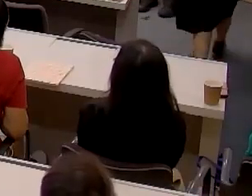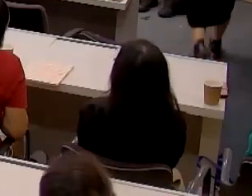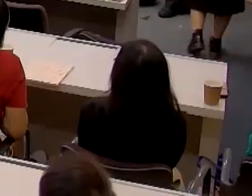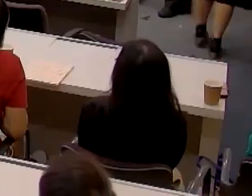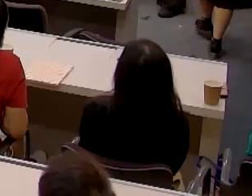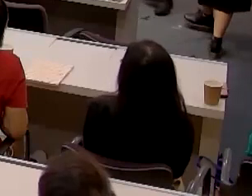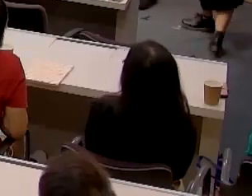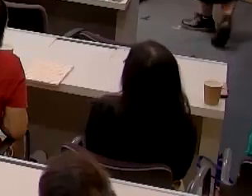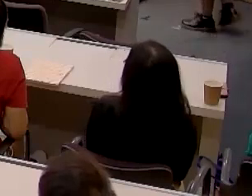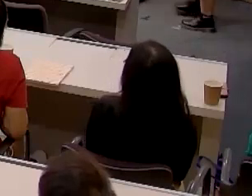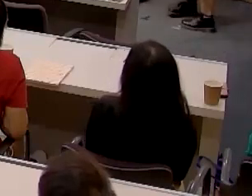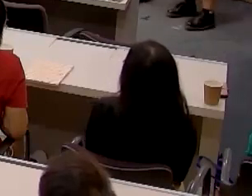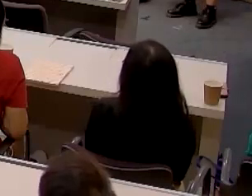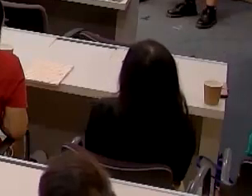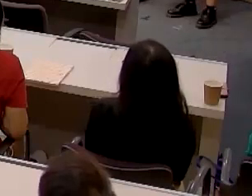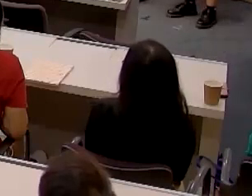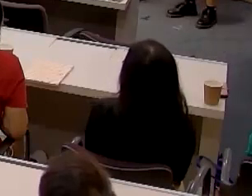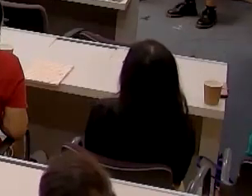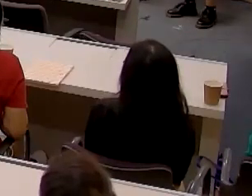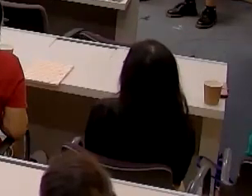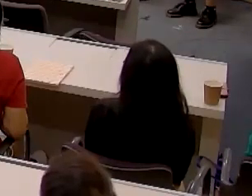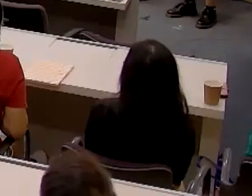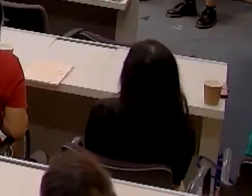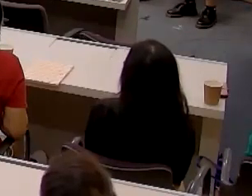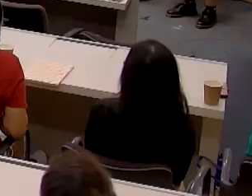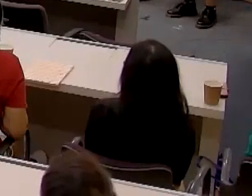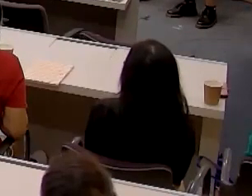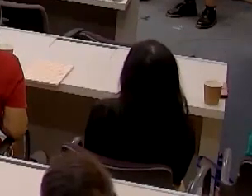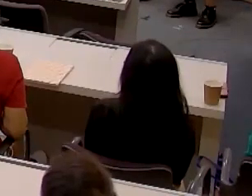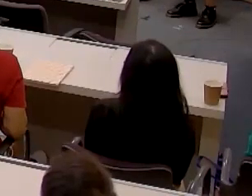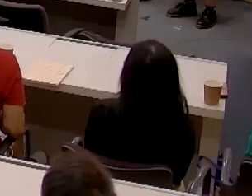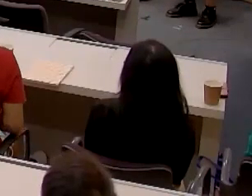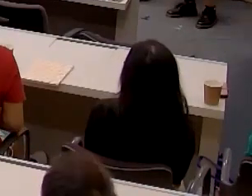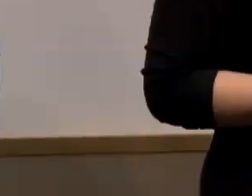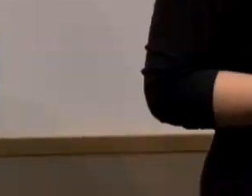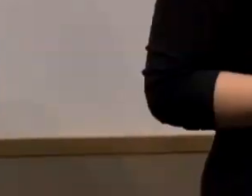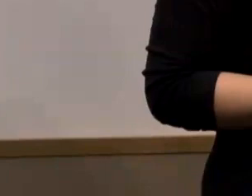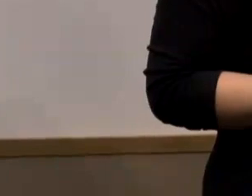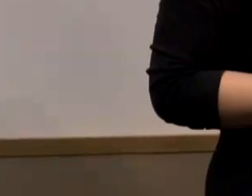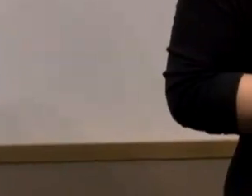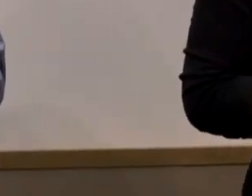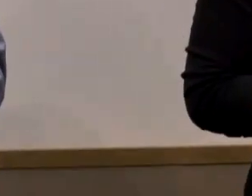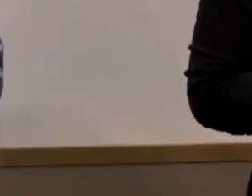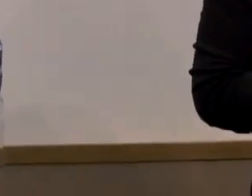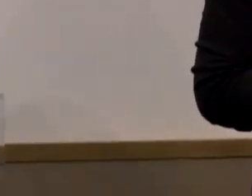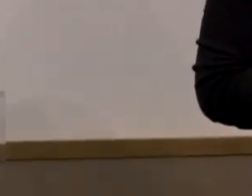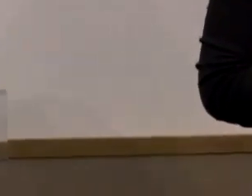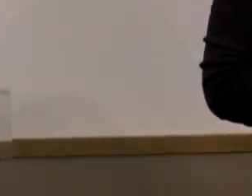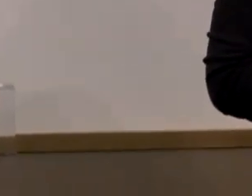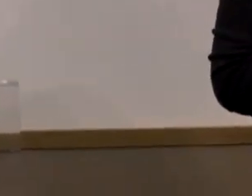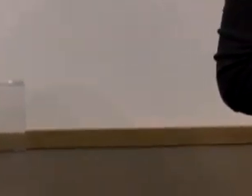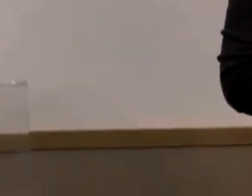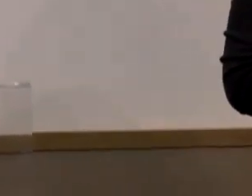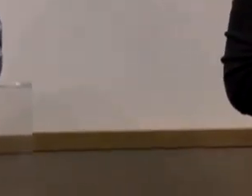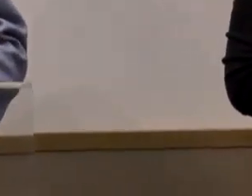thank you very much charlene for a very enlightening sharing of the research that you conducted i think truly what we're